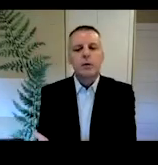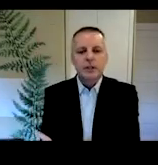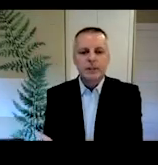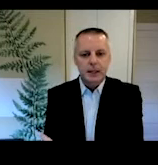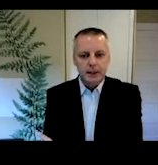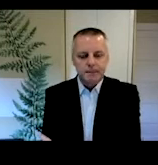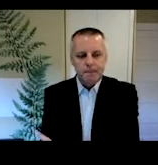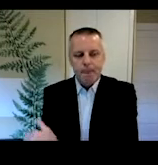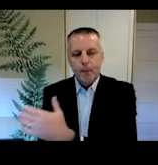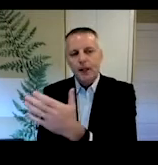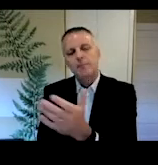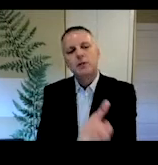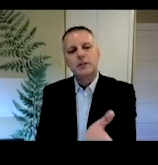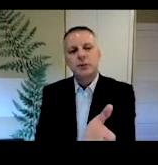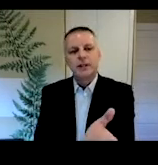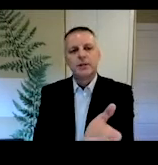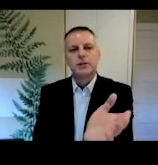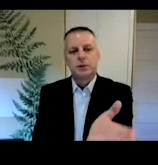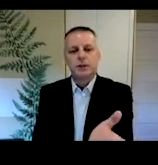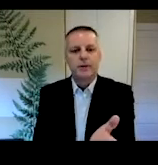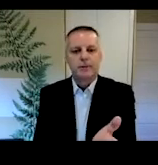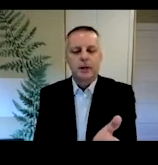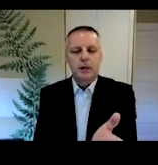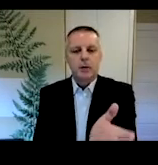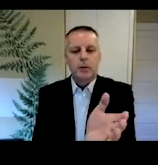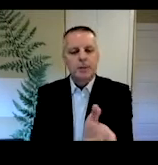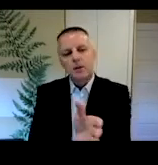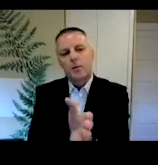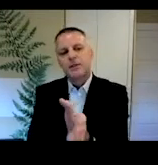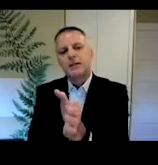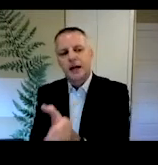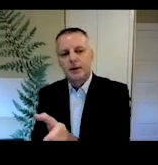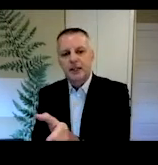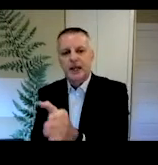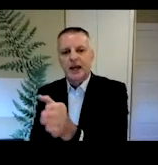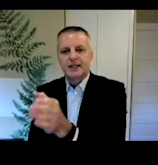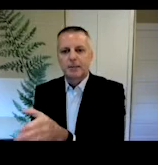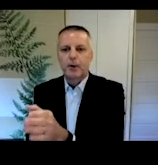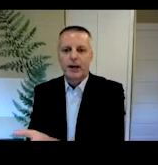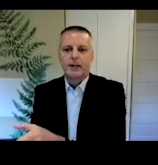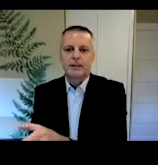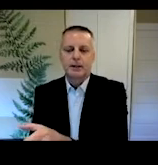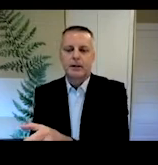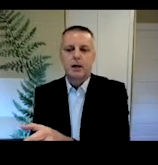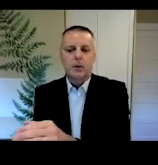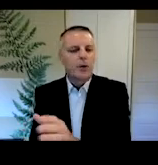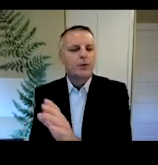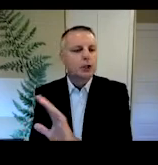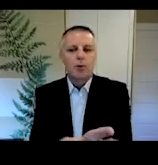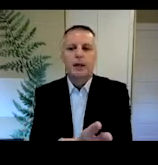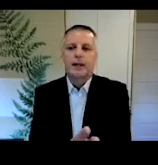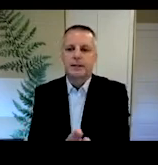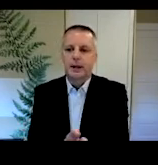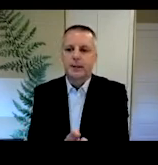So when we're speaking in most situations in real life, we're speaking almost entirely extemporaneously with